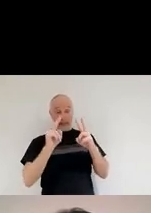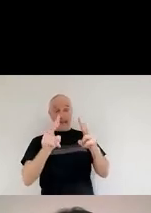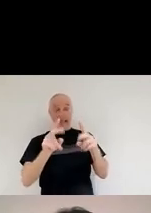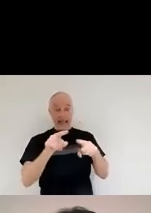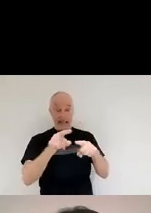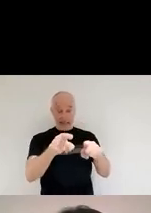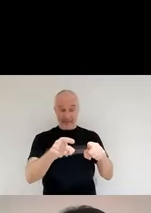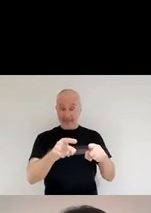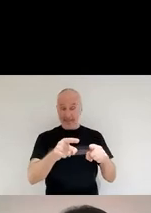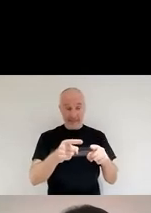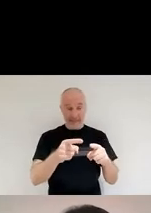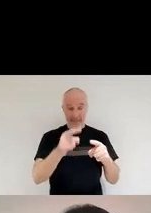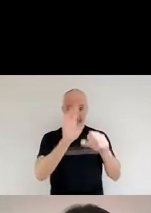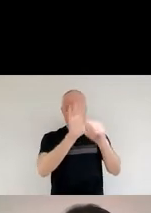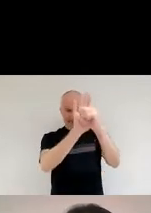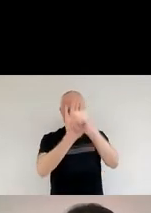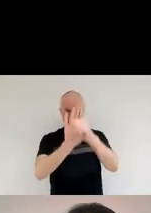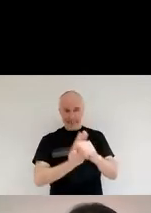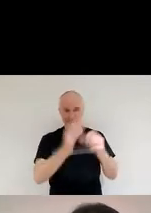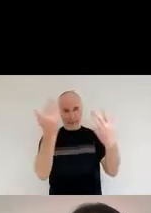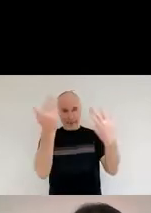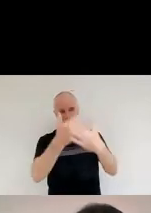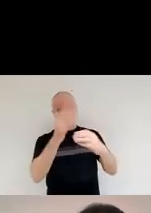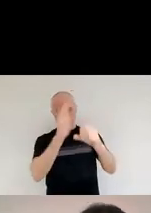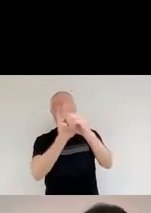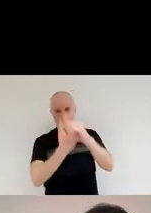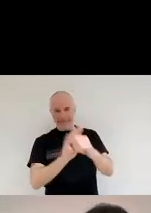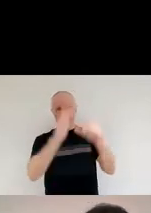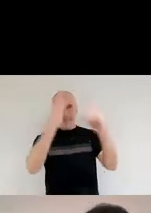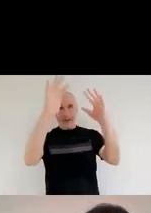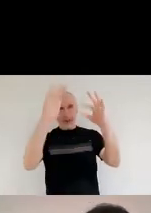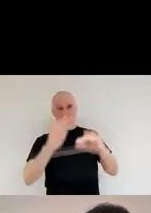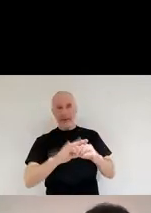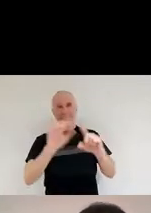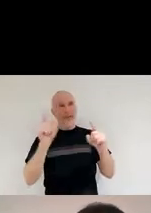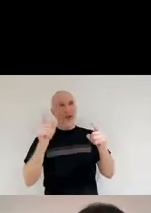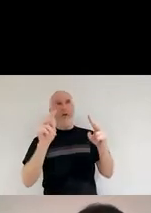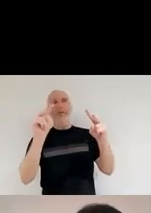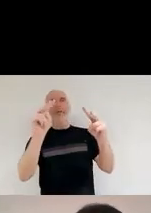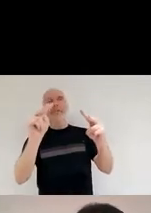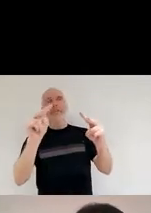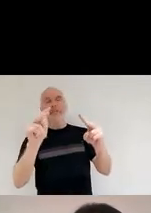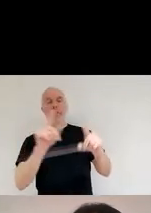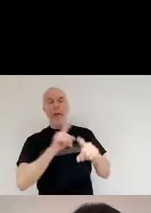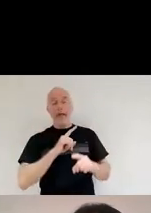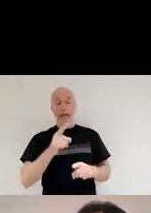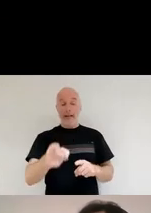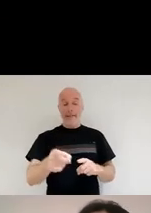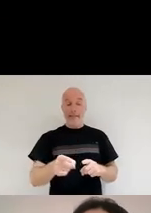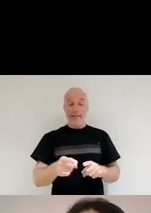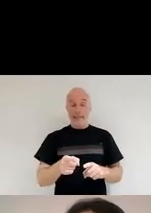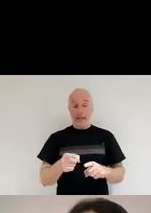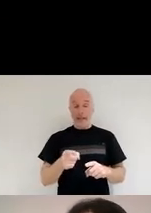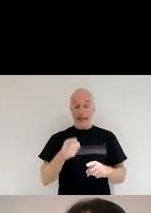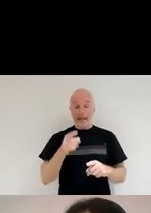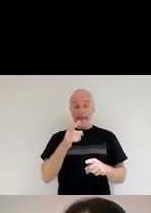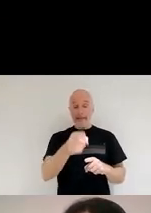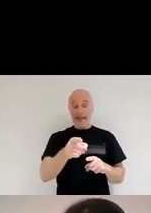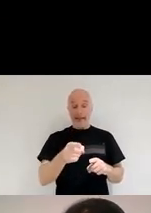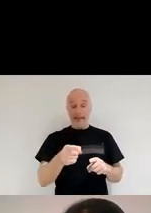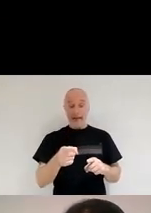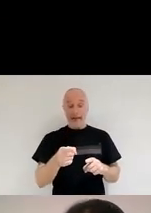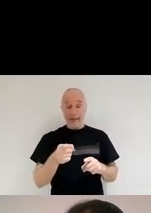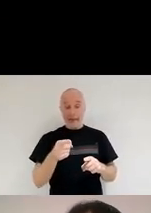from many, many, many stars. For you to have an idea, the Milky Way would look about a million times